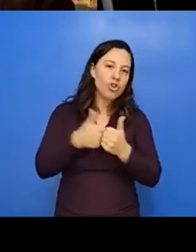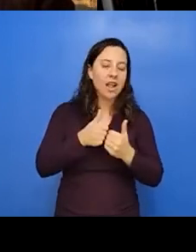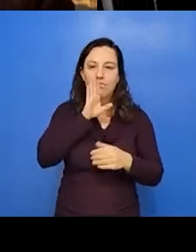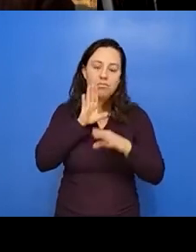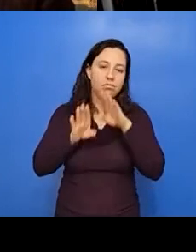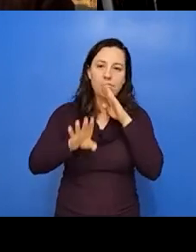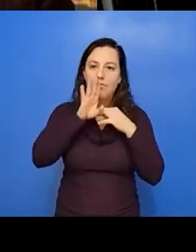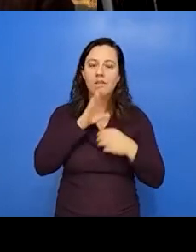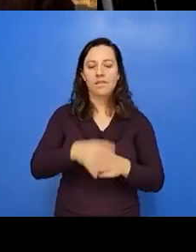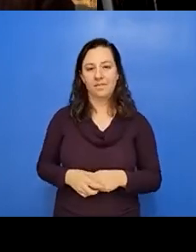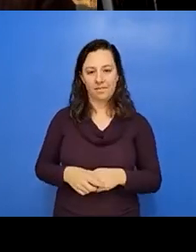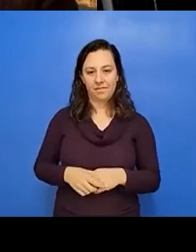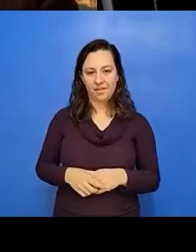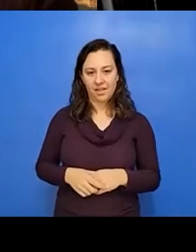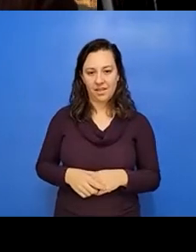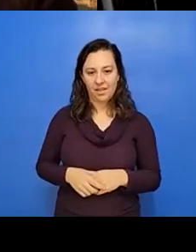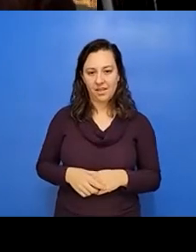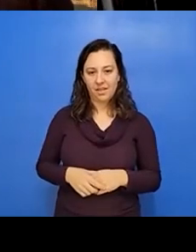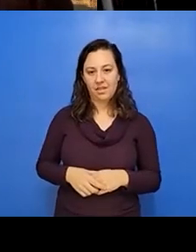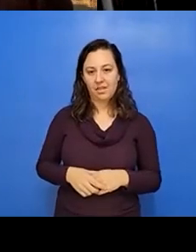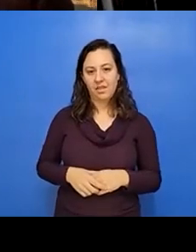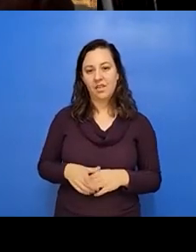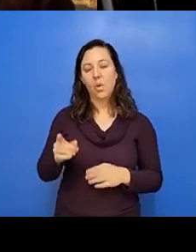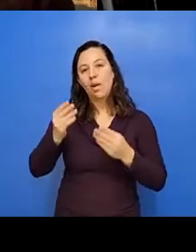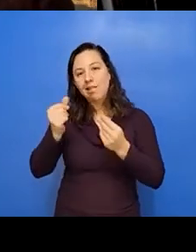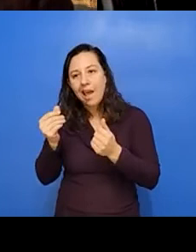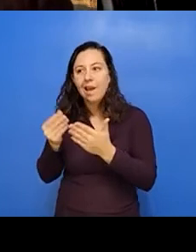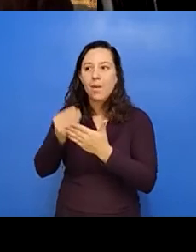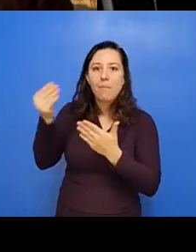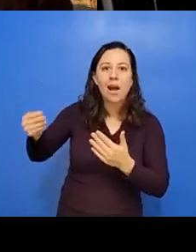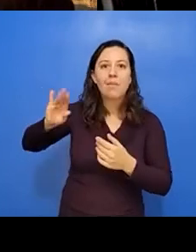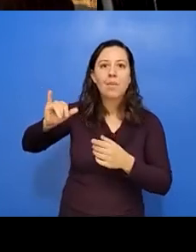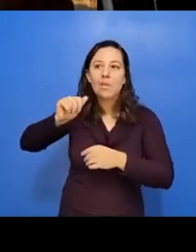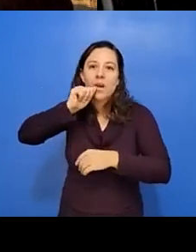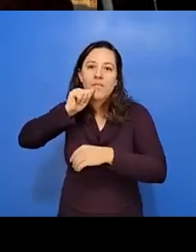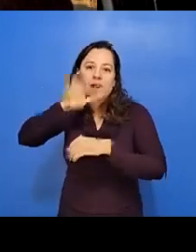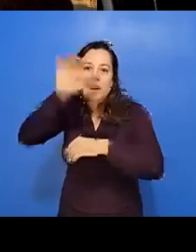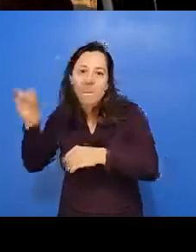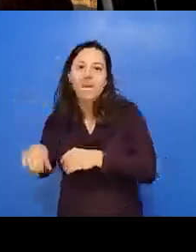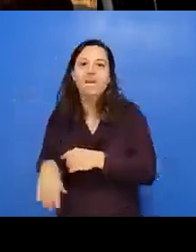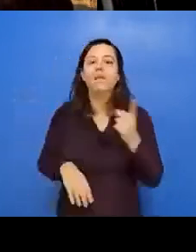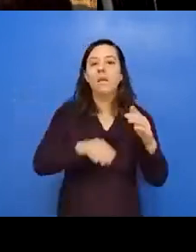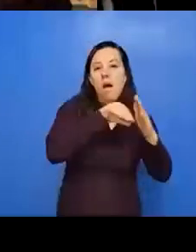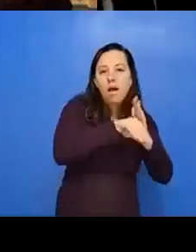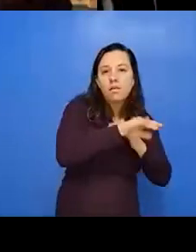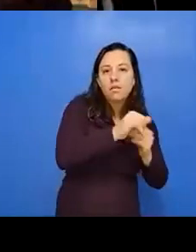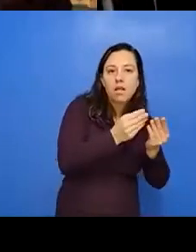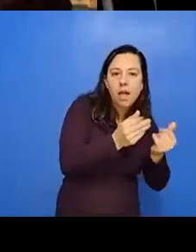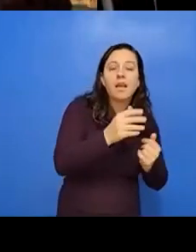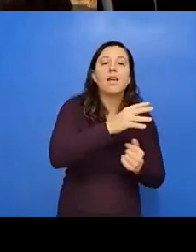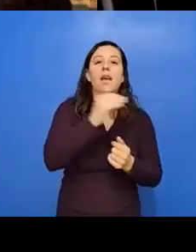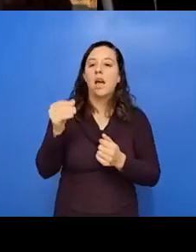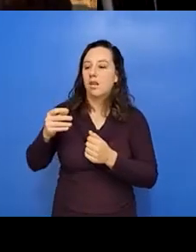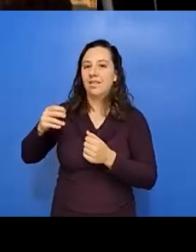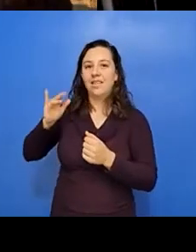so, you know, it's land privatization access, but also the transmission of that intergenerational